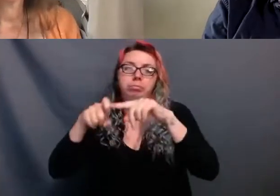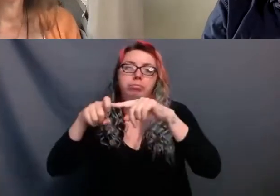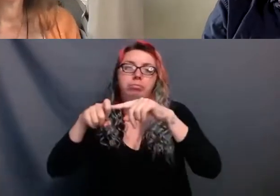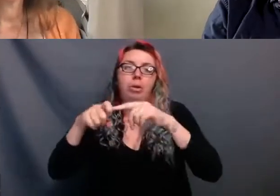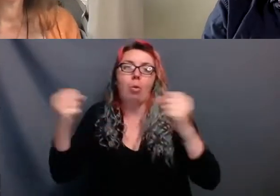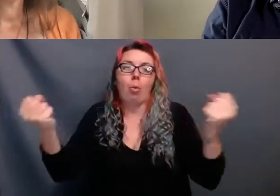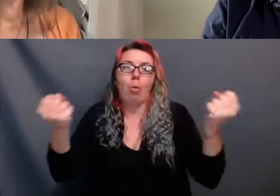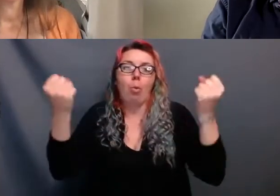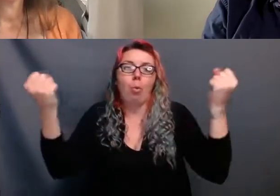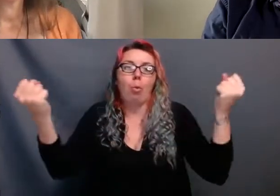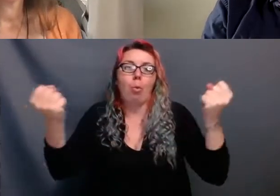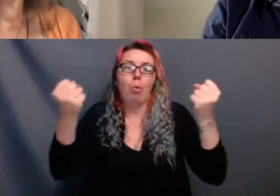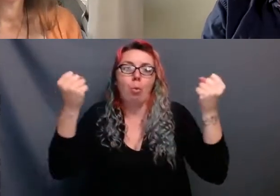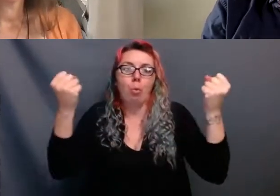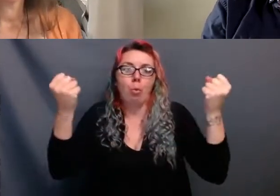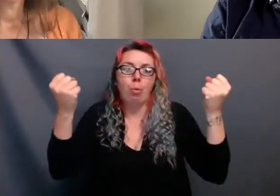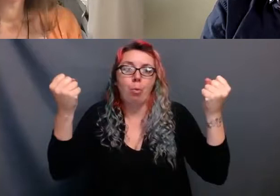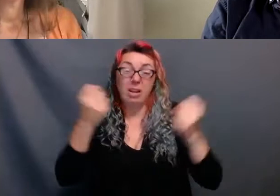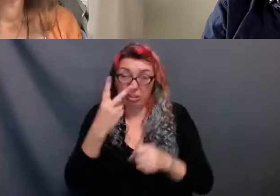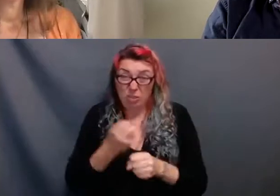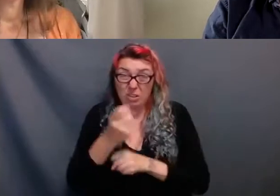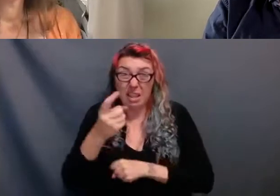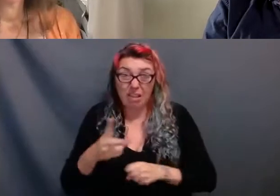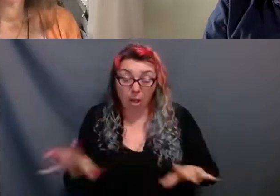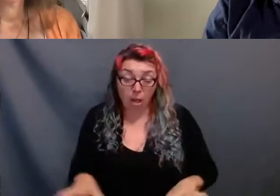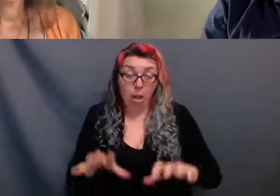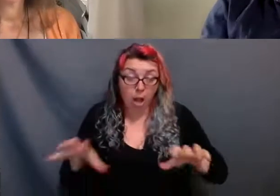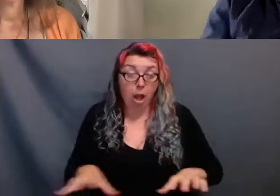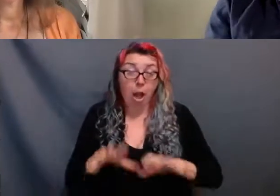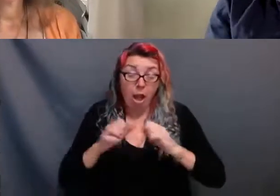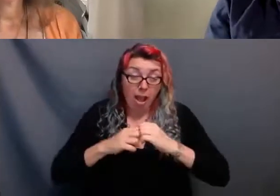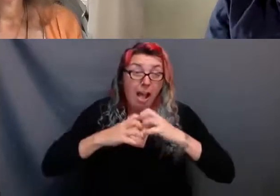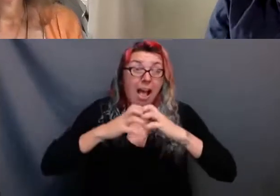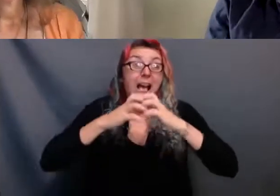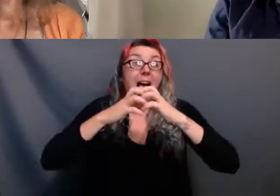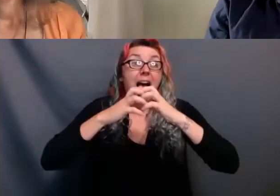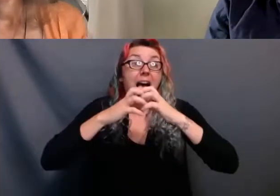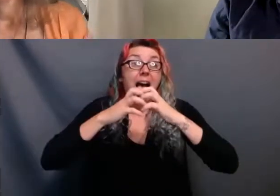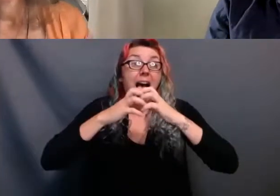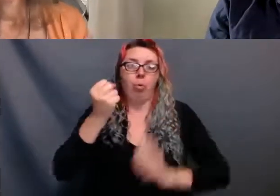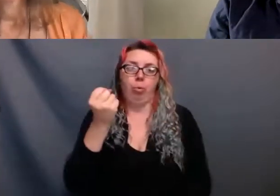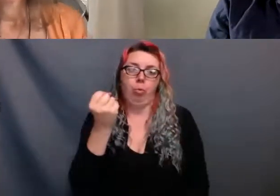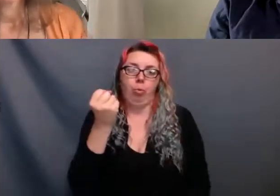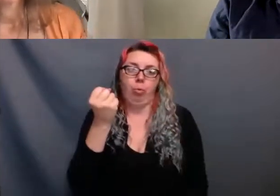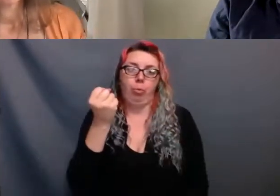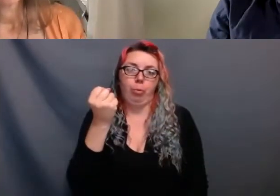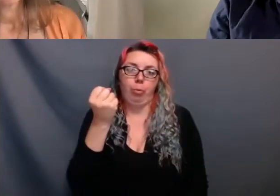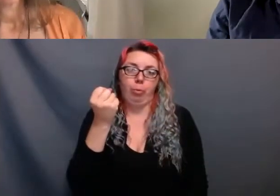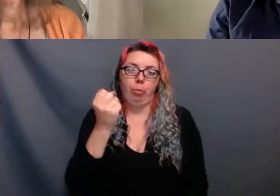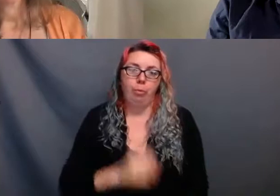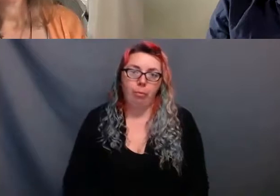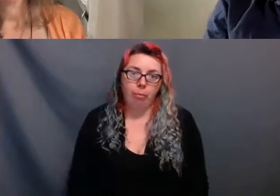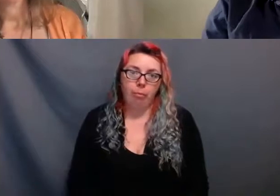had been carefully building for over two and a half years. We then immediately and simultaneously made the pivot to